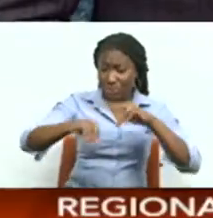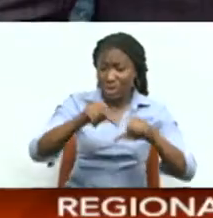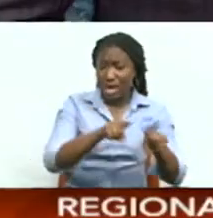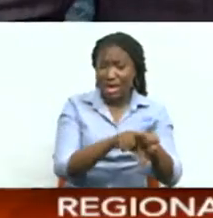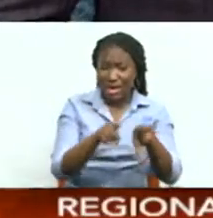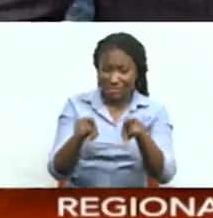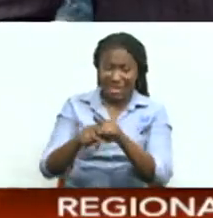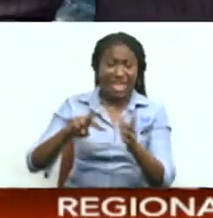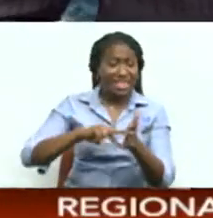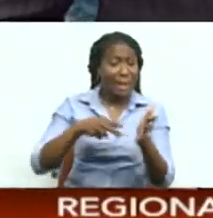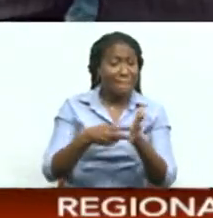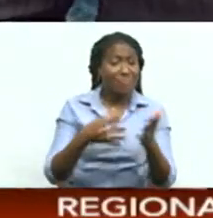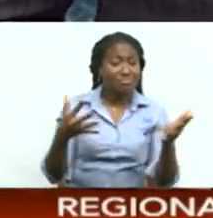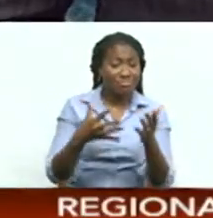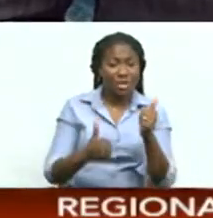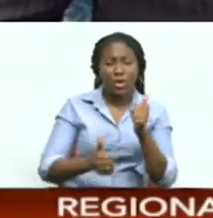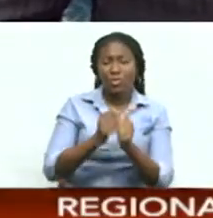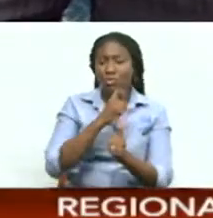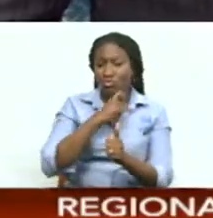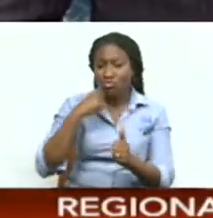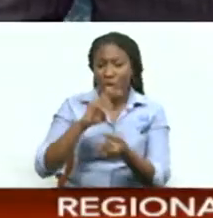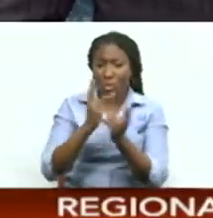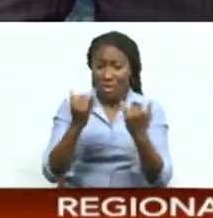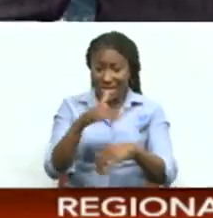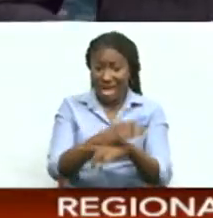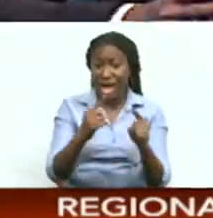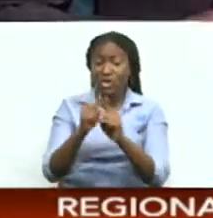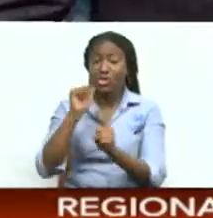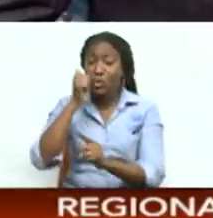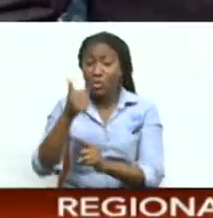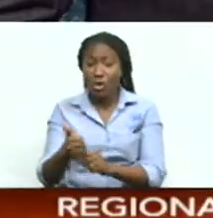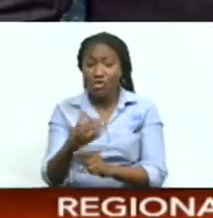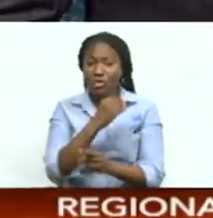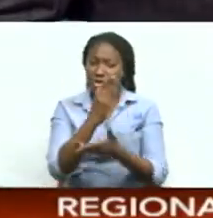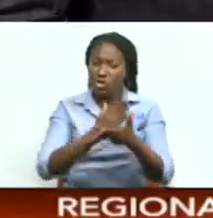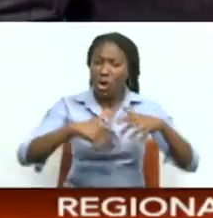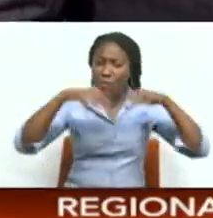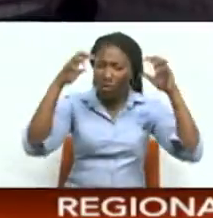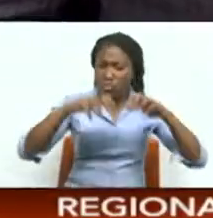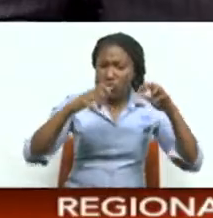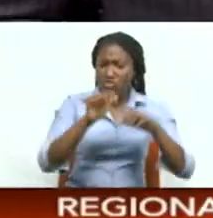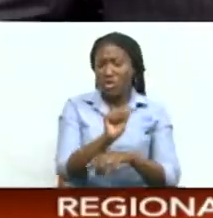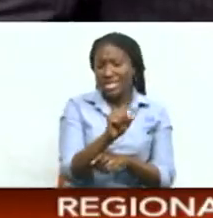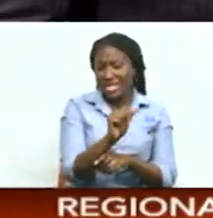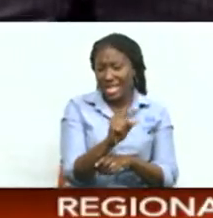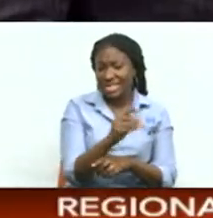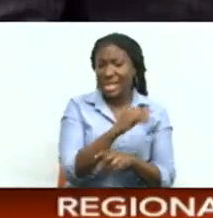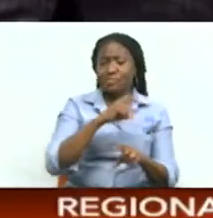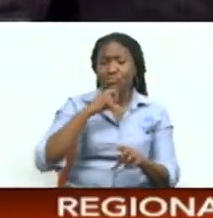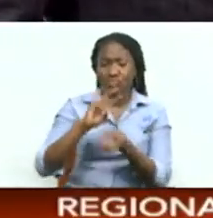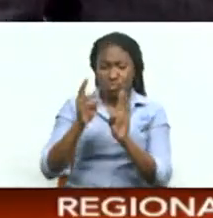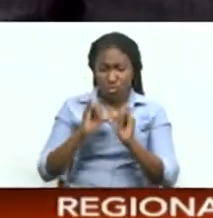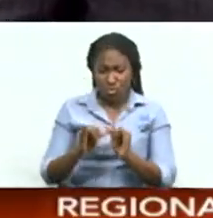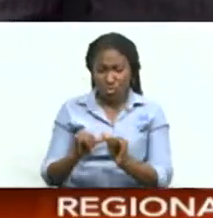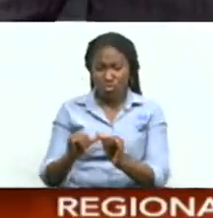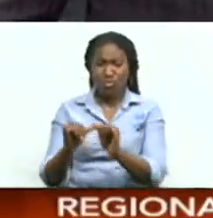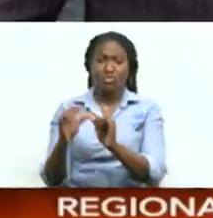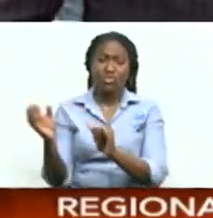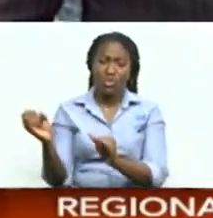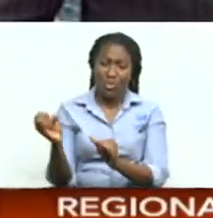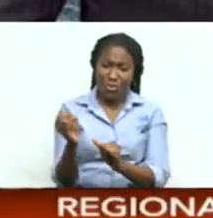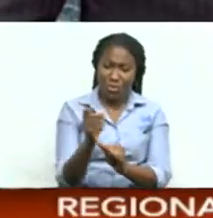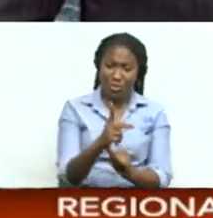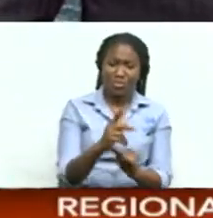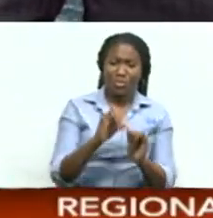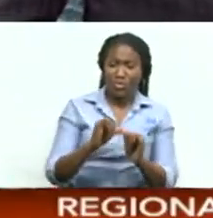So that means we'll be dealing with mostly dry conditions tonight into tomorrow Some showers possible on Saturday But the dry conditions return as we progress